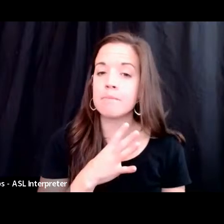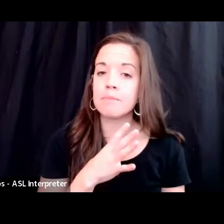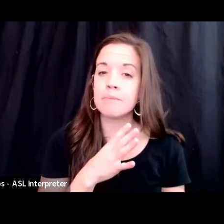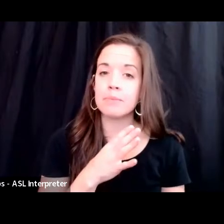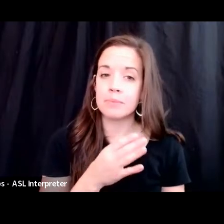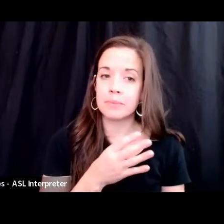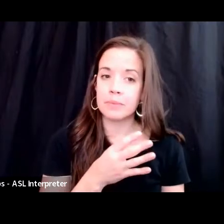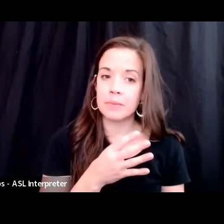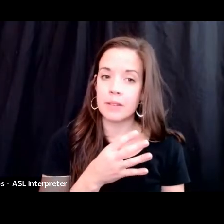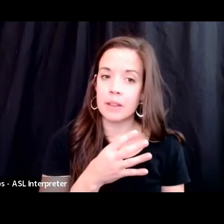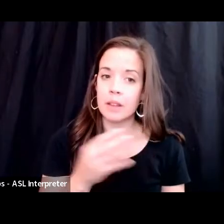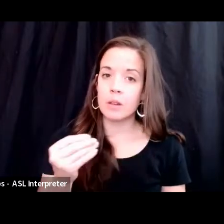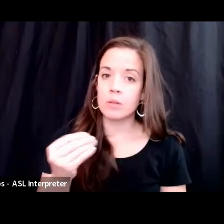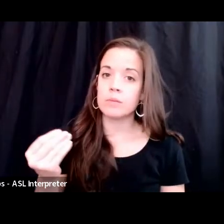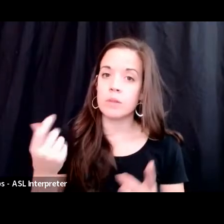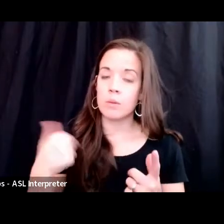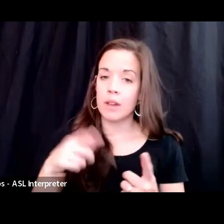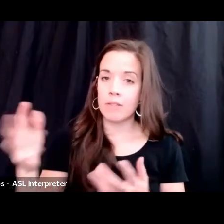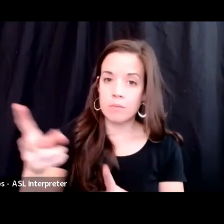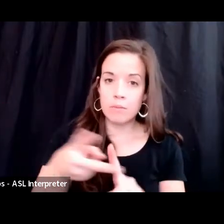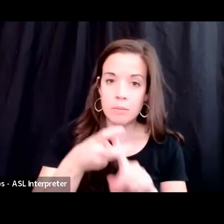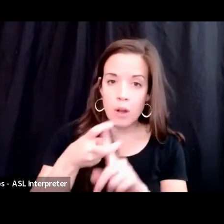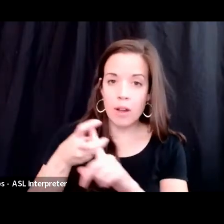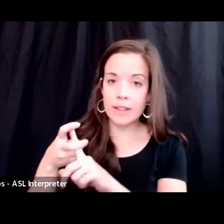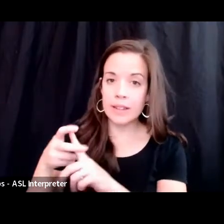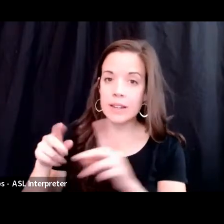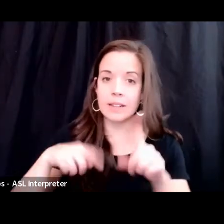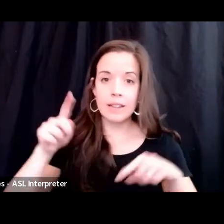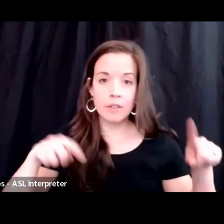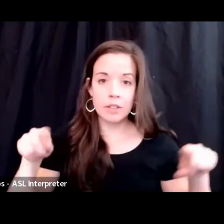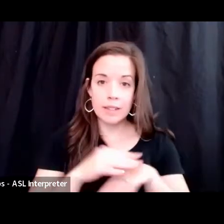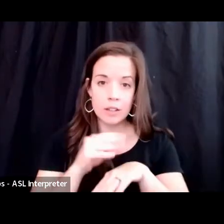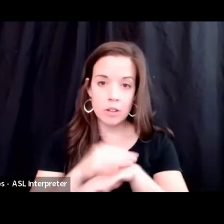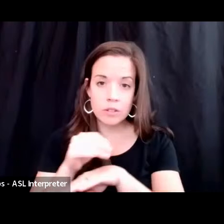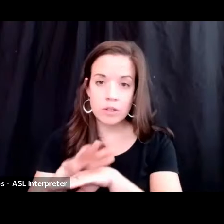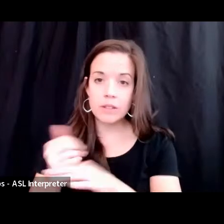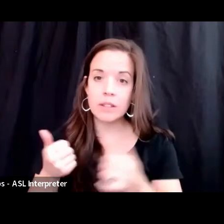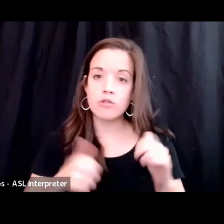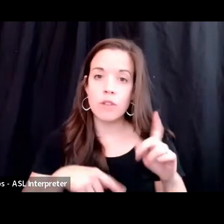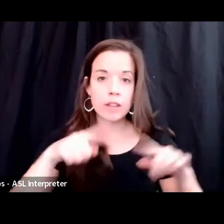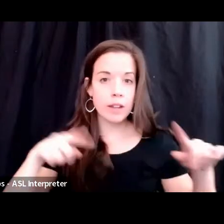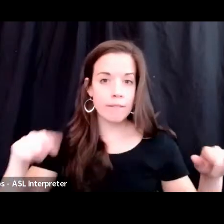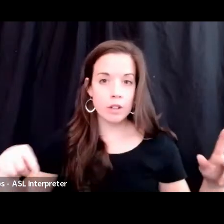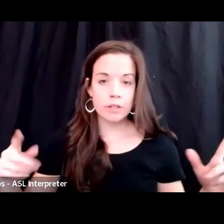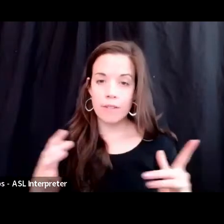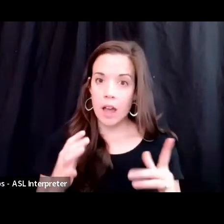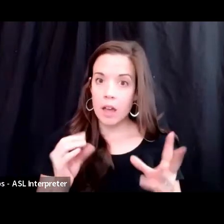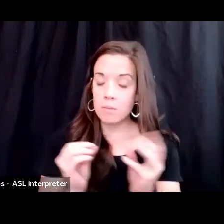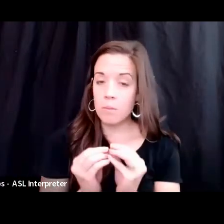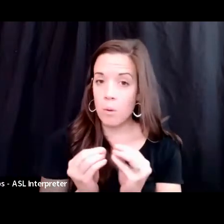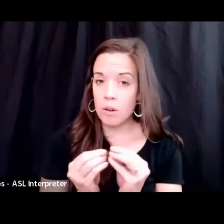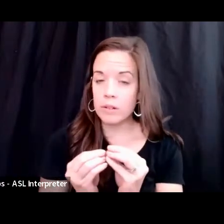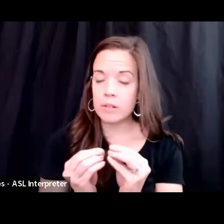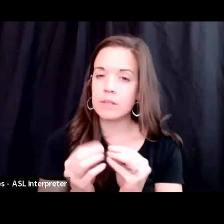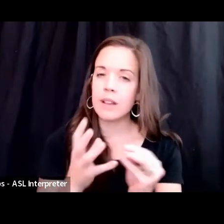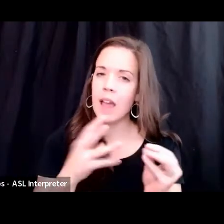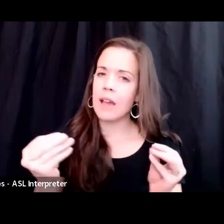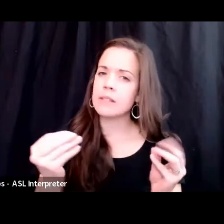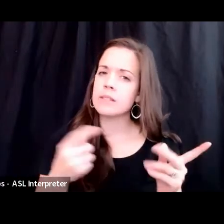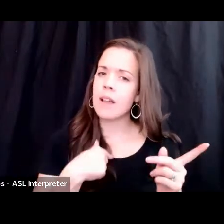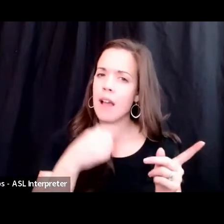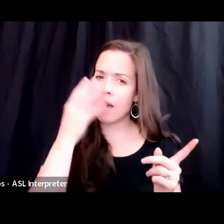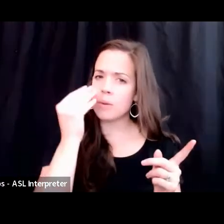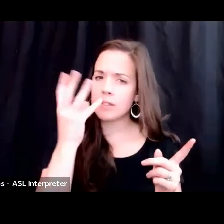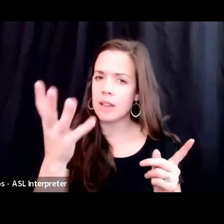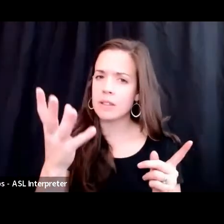We've brought in a diversity consultant that's going to help us diversify even more. And I'll tell you that